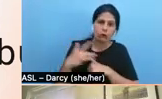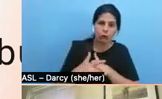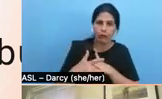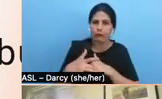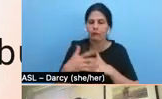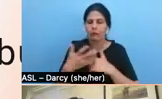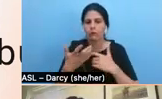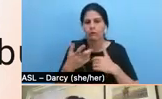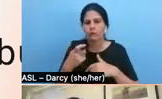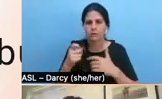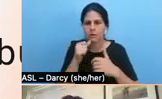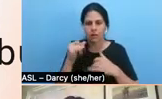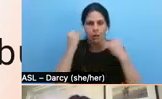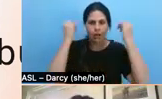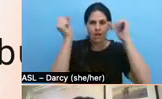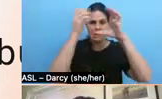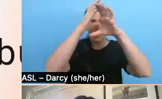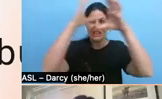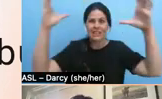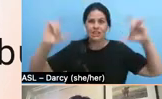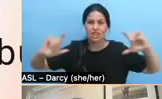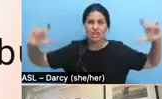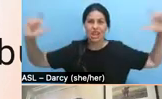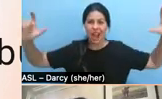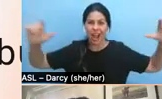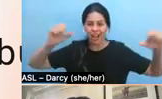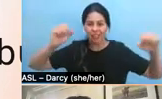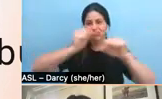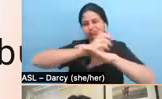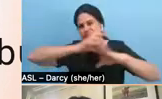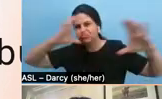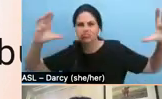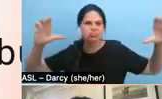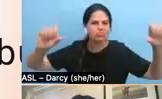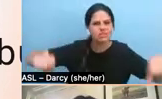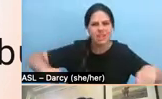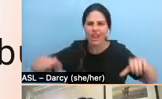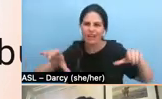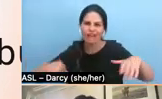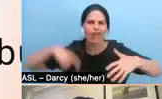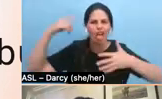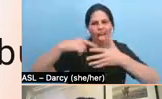ideas, these grand ideas of what you'll be able to do. You come in prepared with